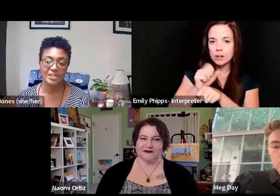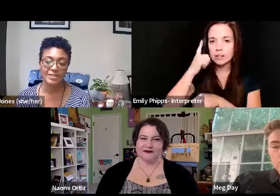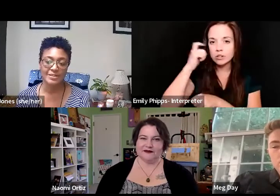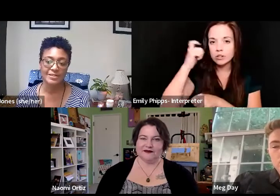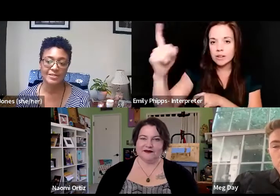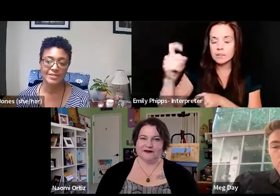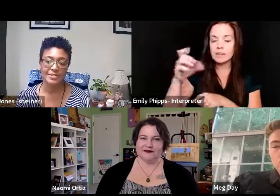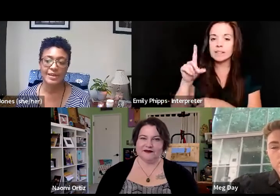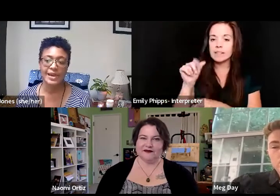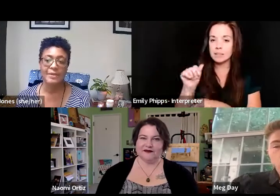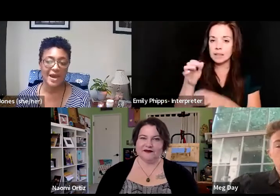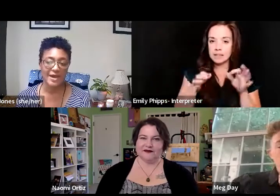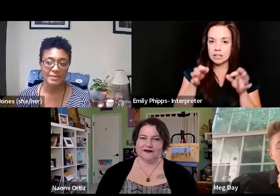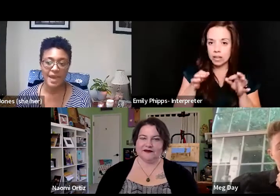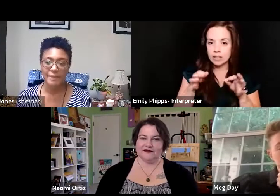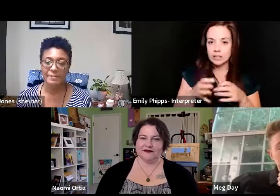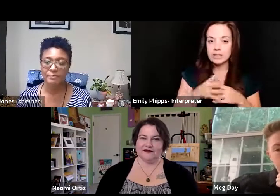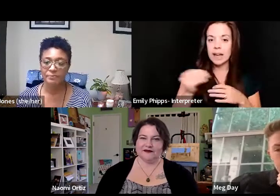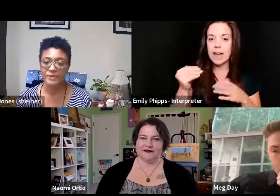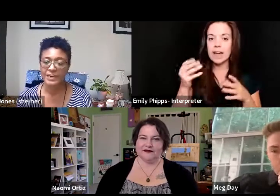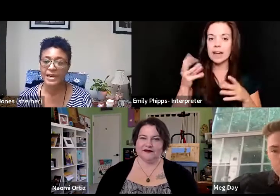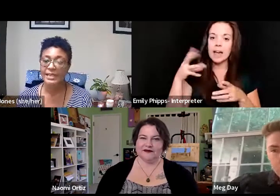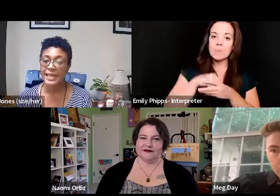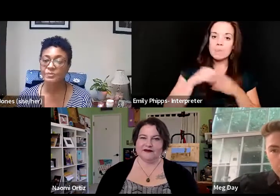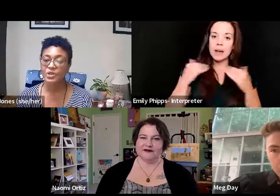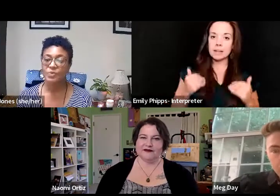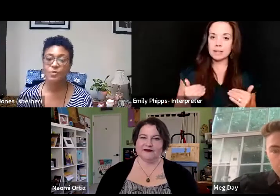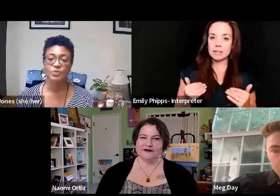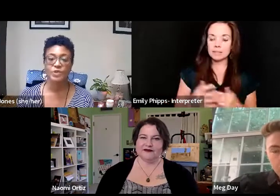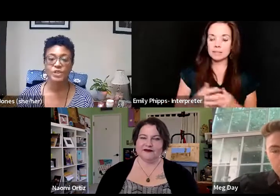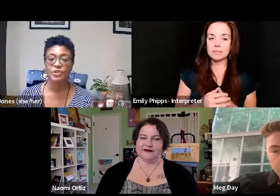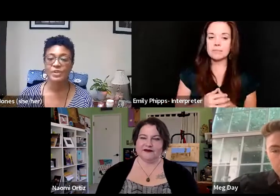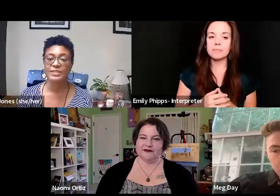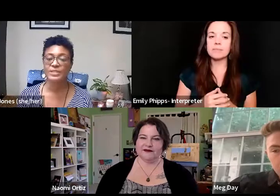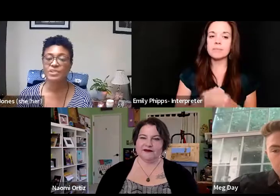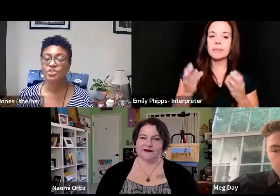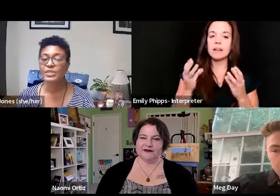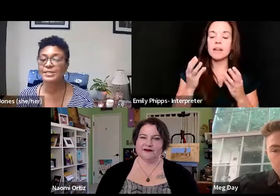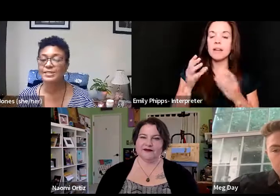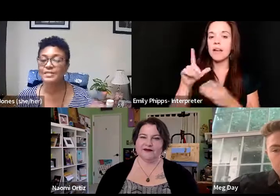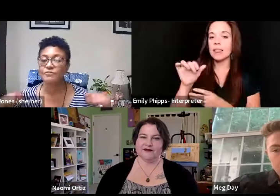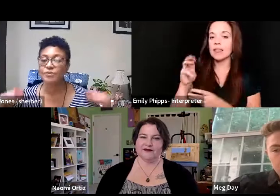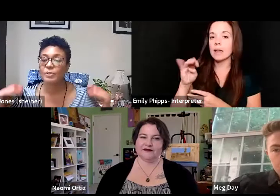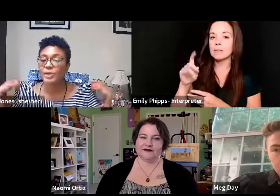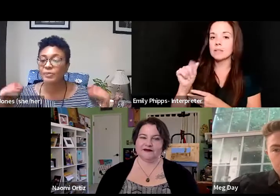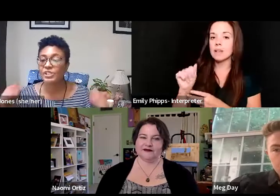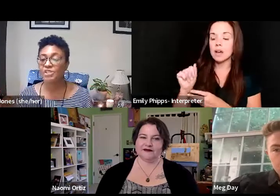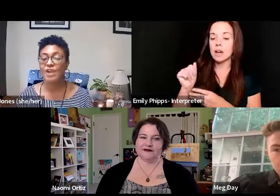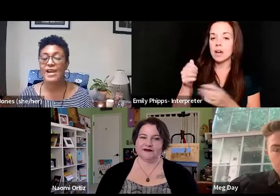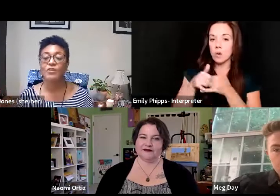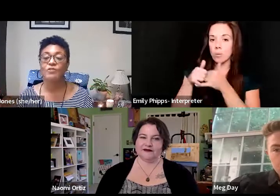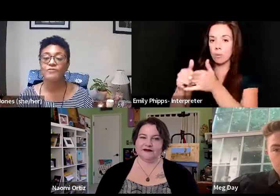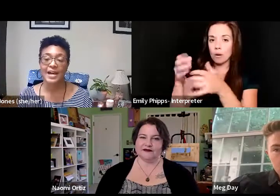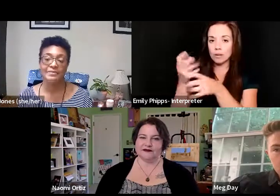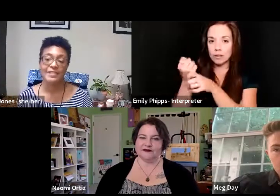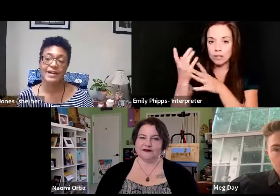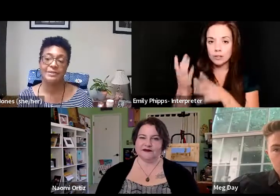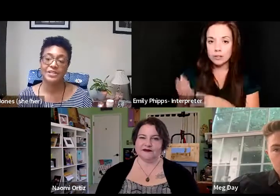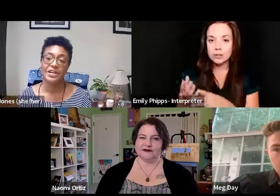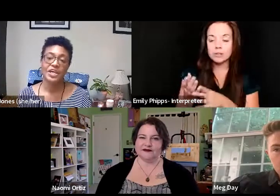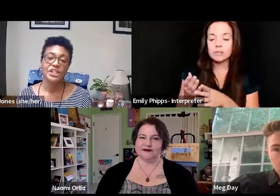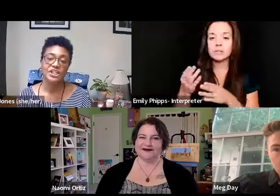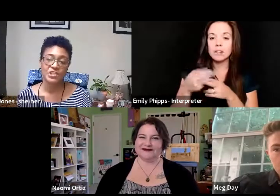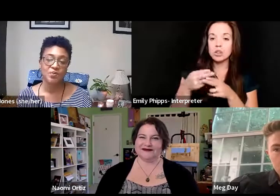Justice and Body Map. A Lambda Award winner who has been shortlisted for the publishing triangle five